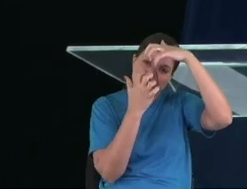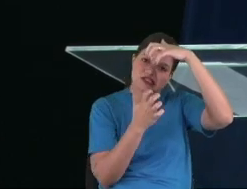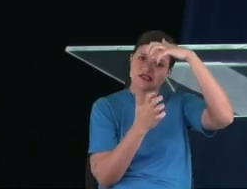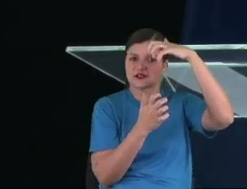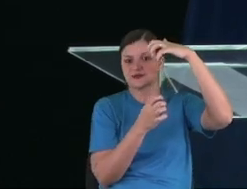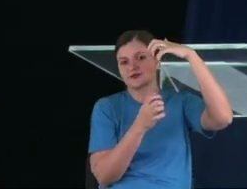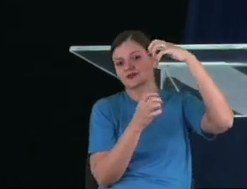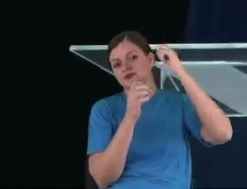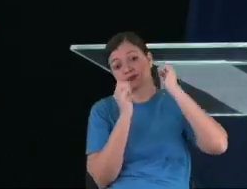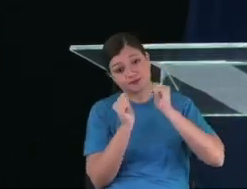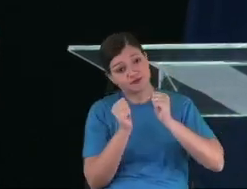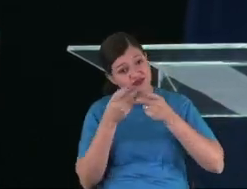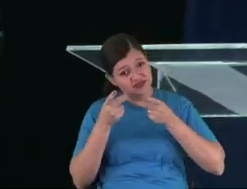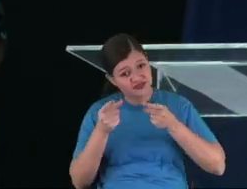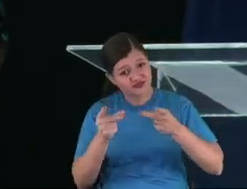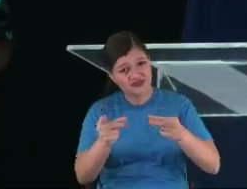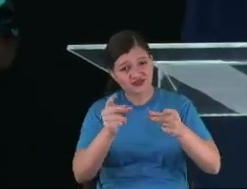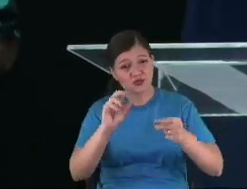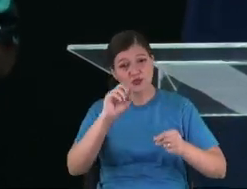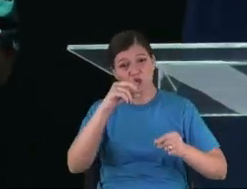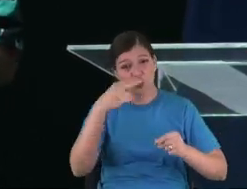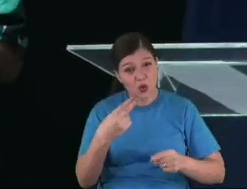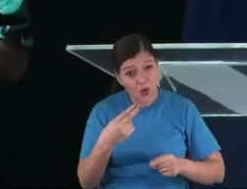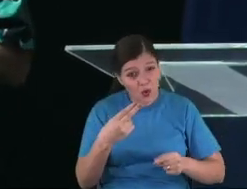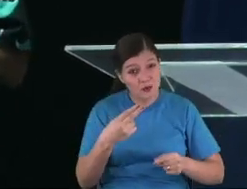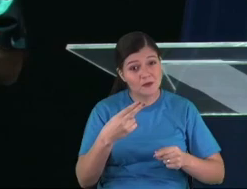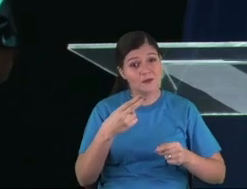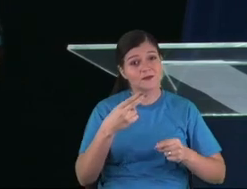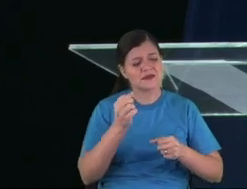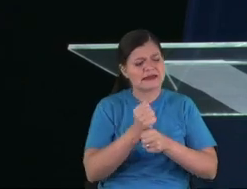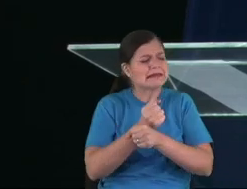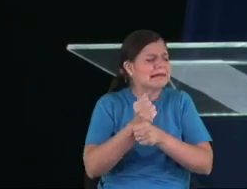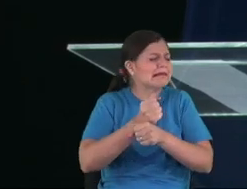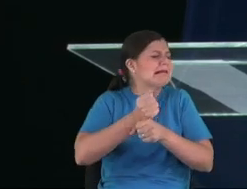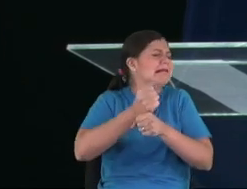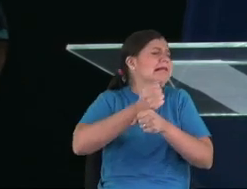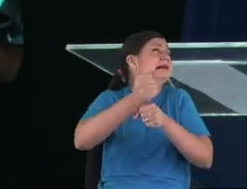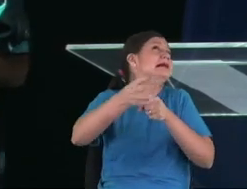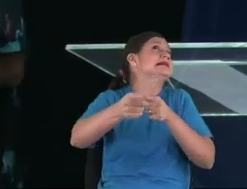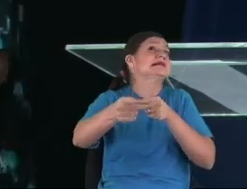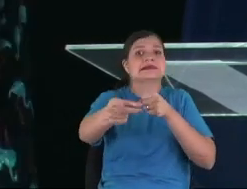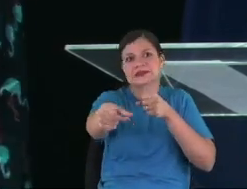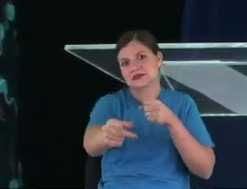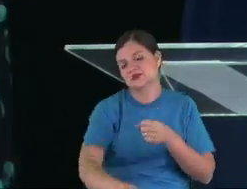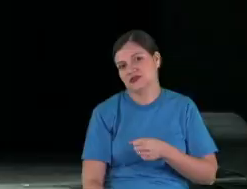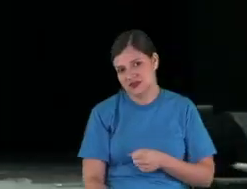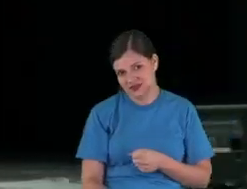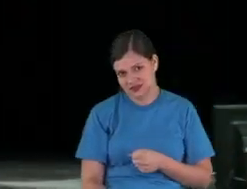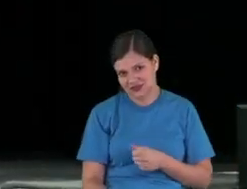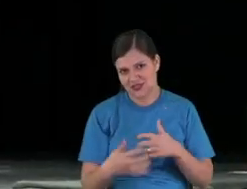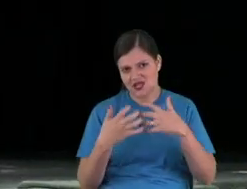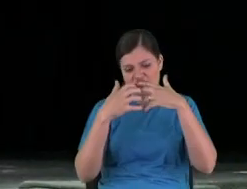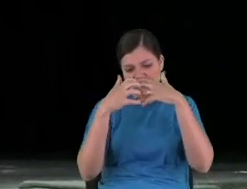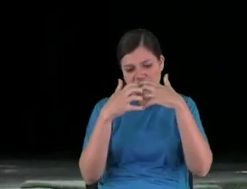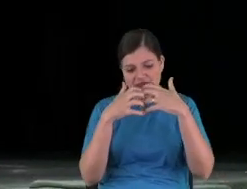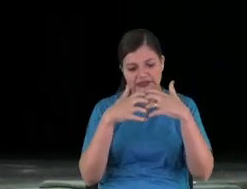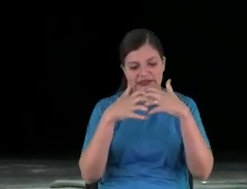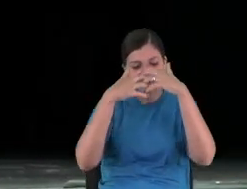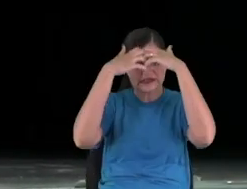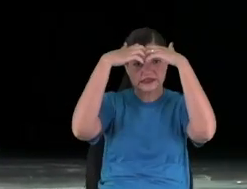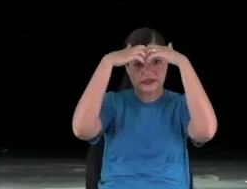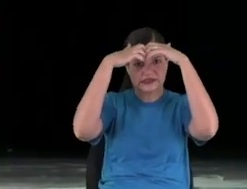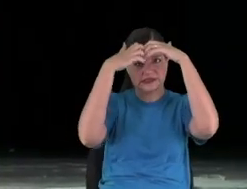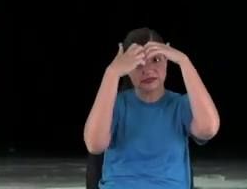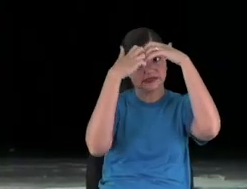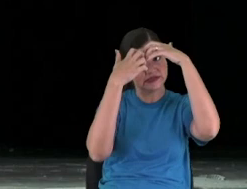It can be like for a long, long time, permanently. It is like the